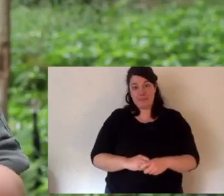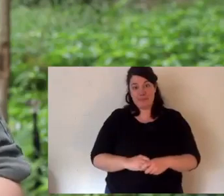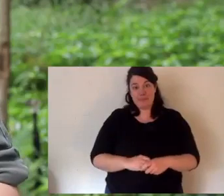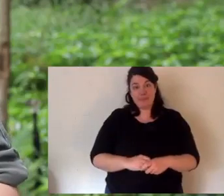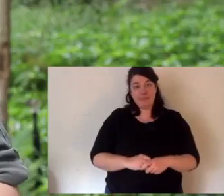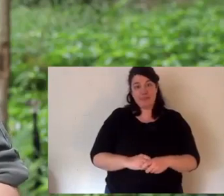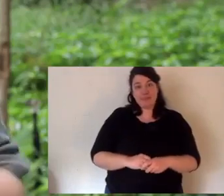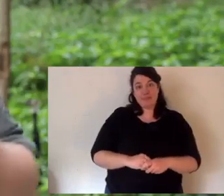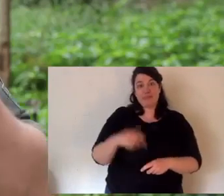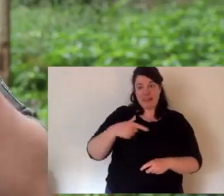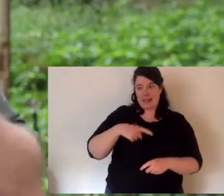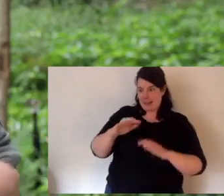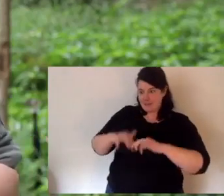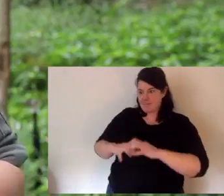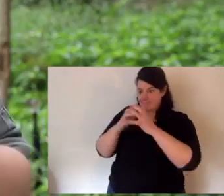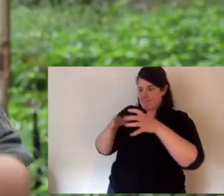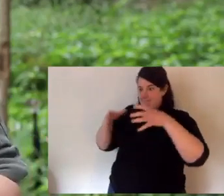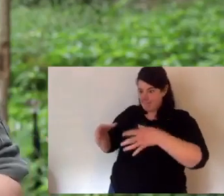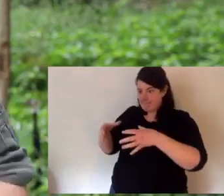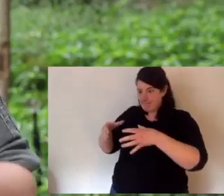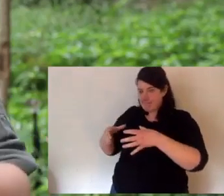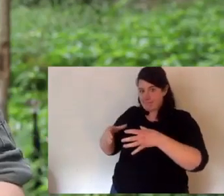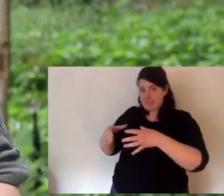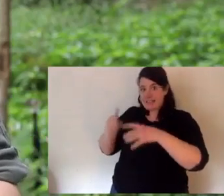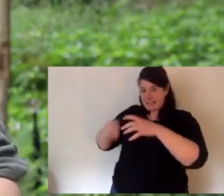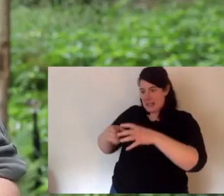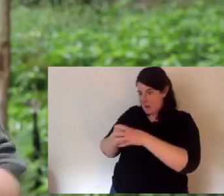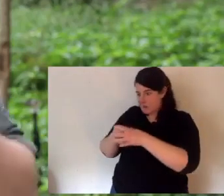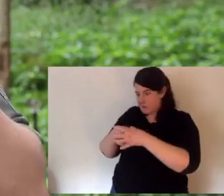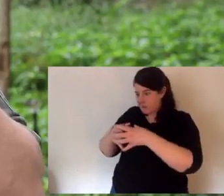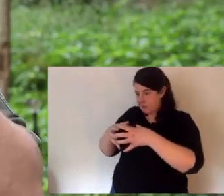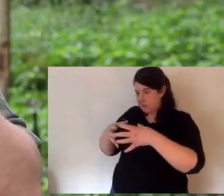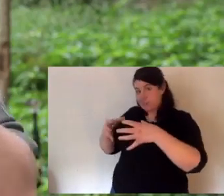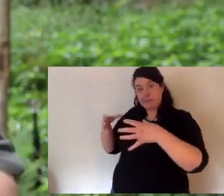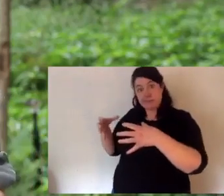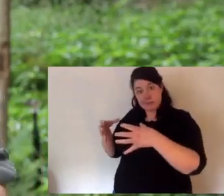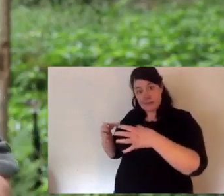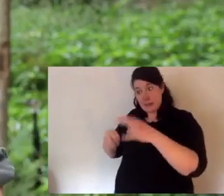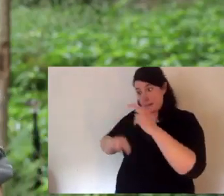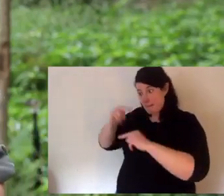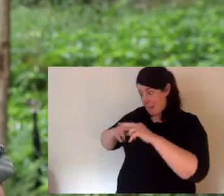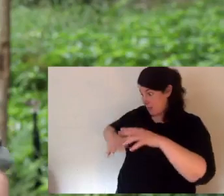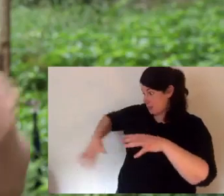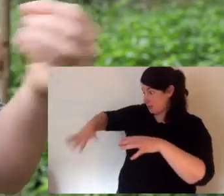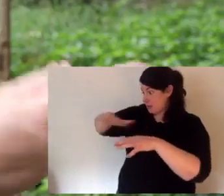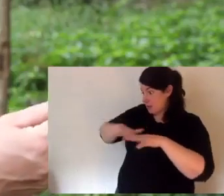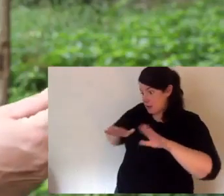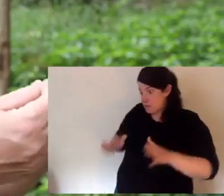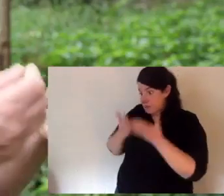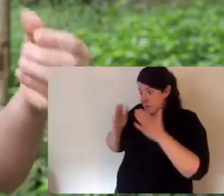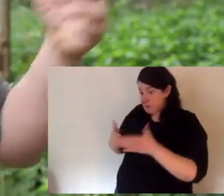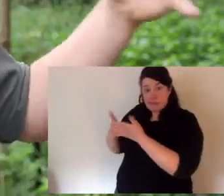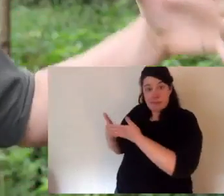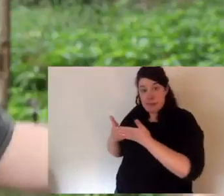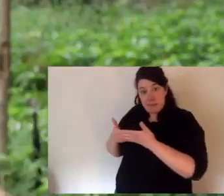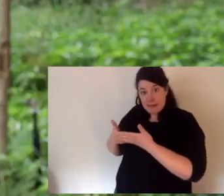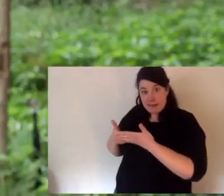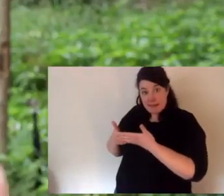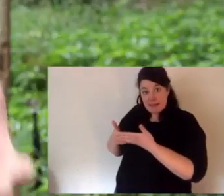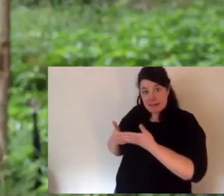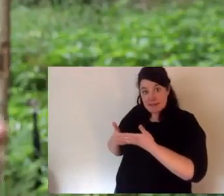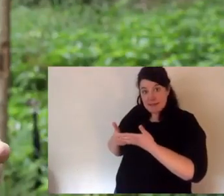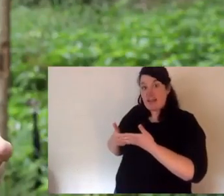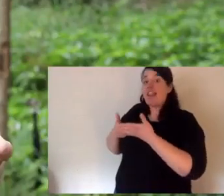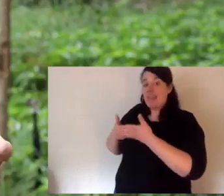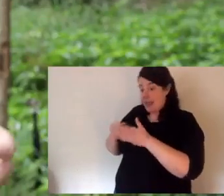doing very well. Aussie Ark is stepping up to that challenge. Now the quolls need a facility. We need to start